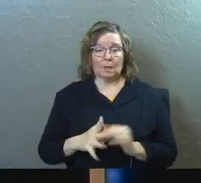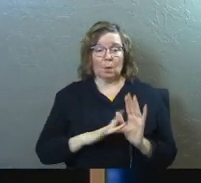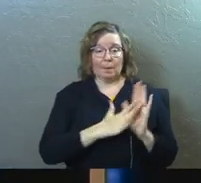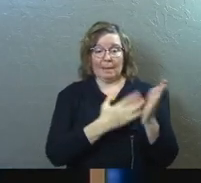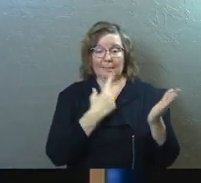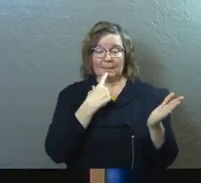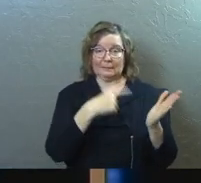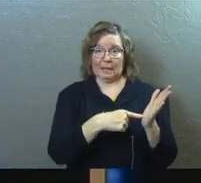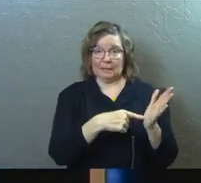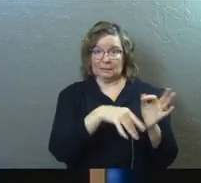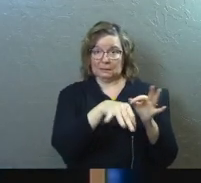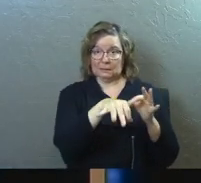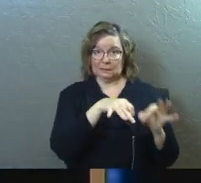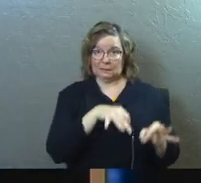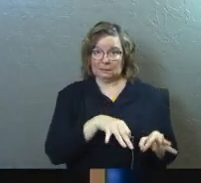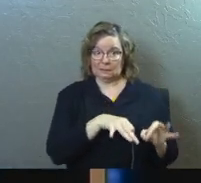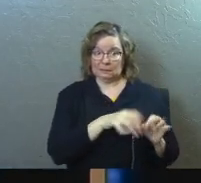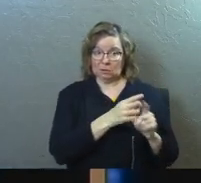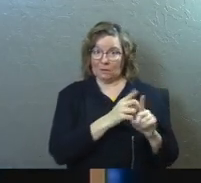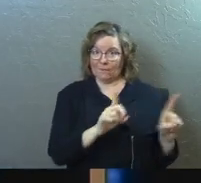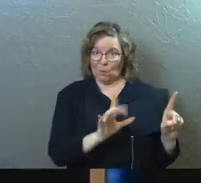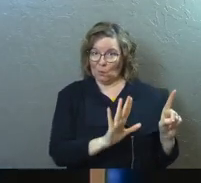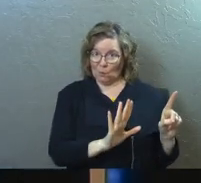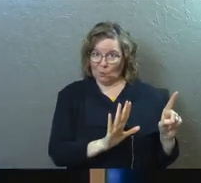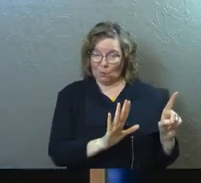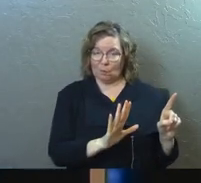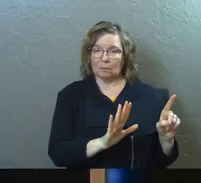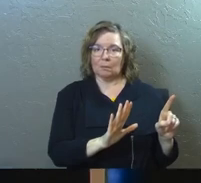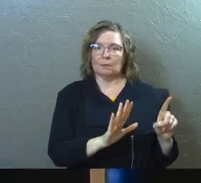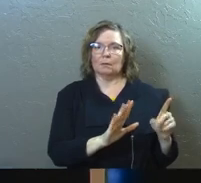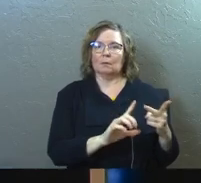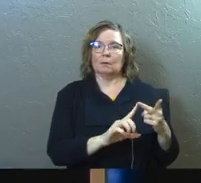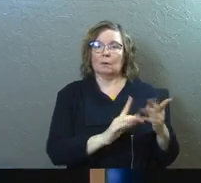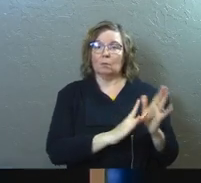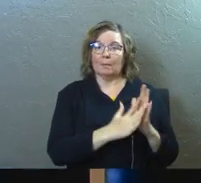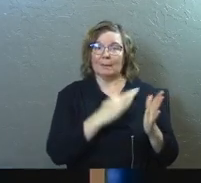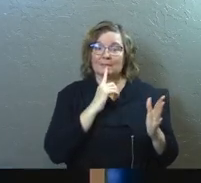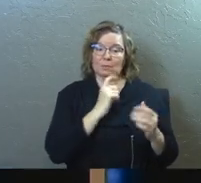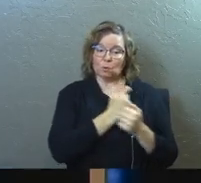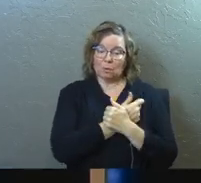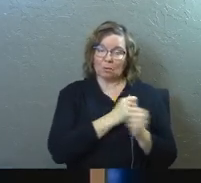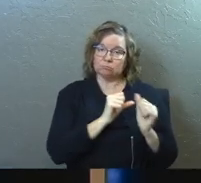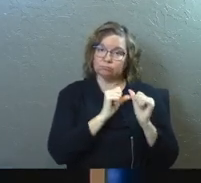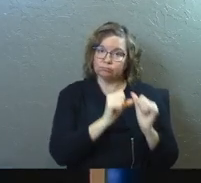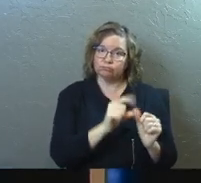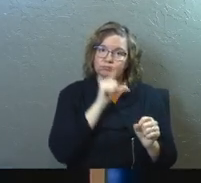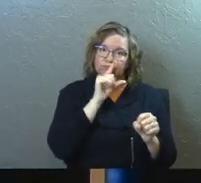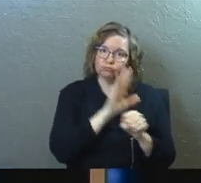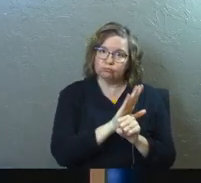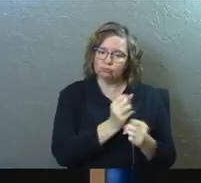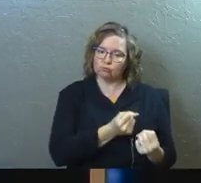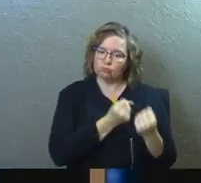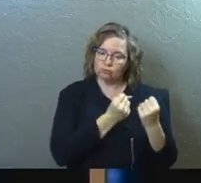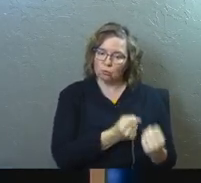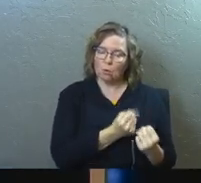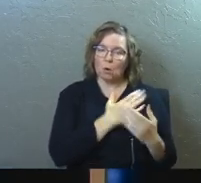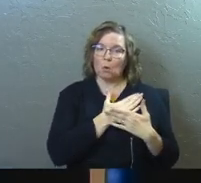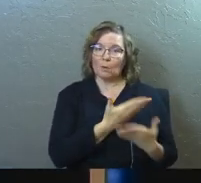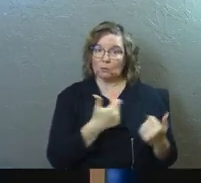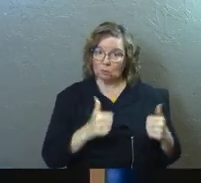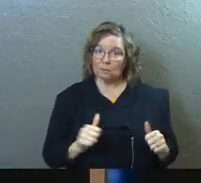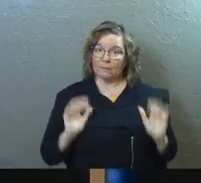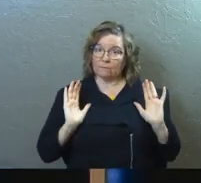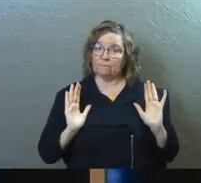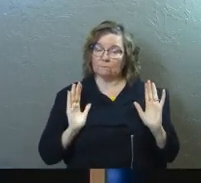the Bible said about not divorcing. We took what the Bible said about loving a person in covenant and being strong in that, even being willing to